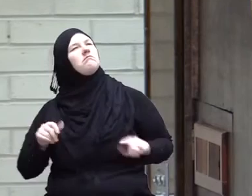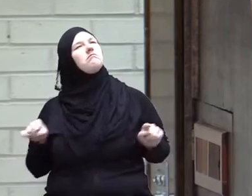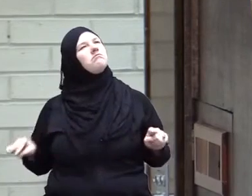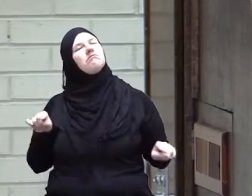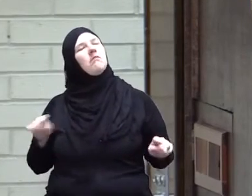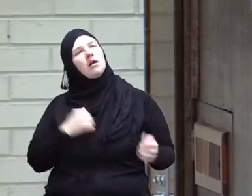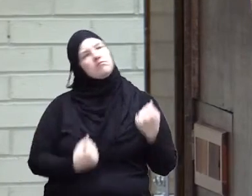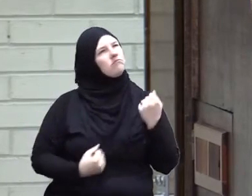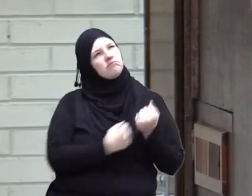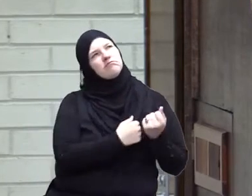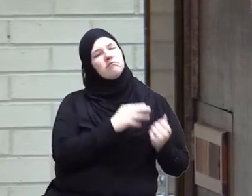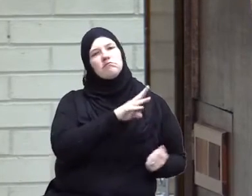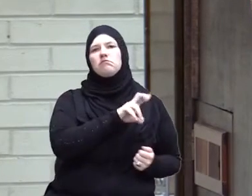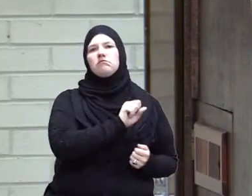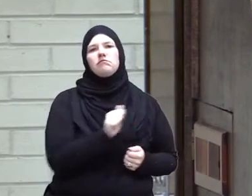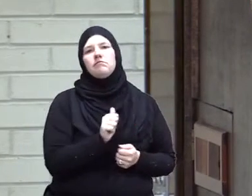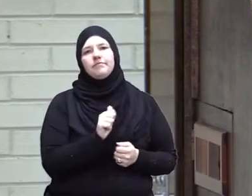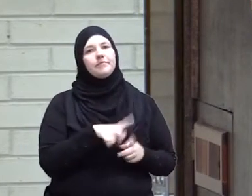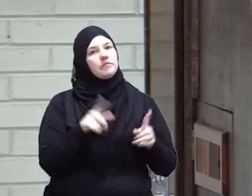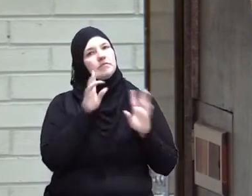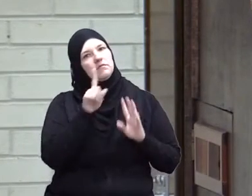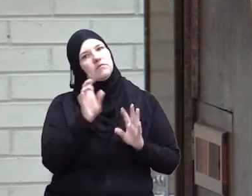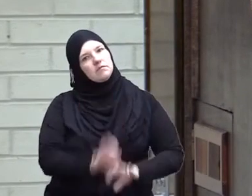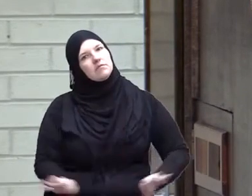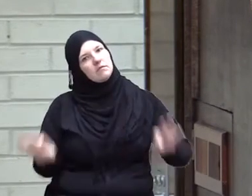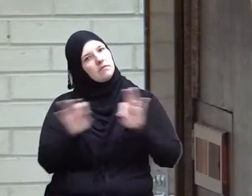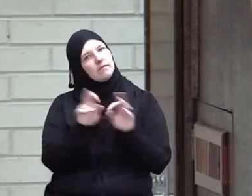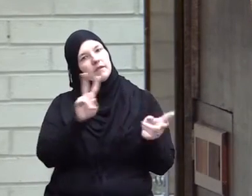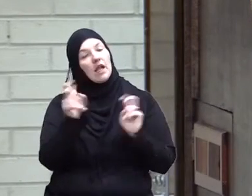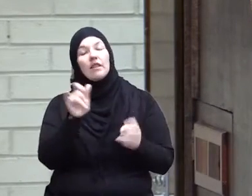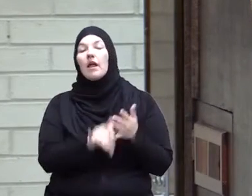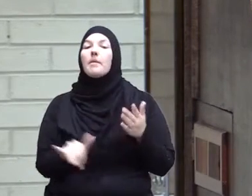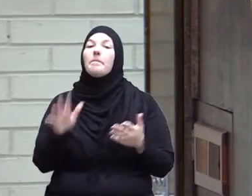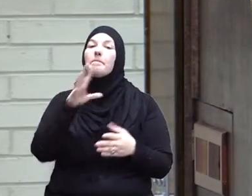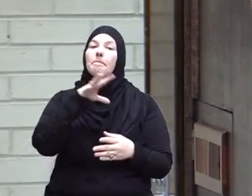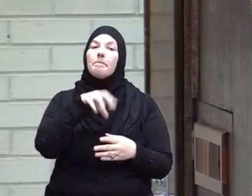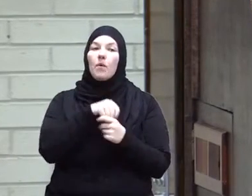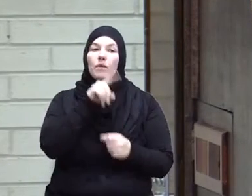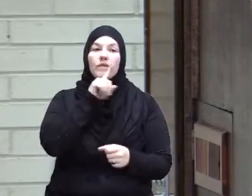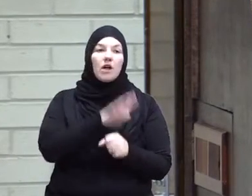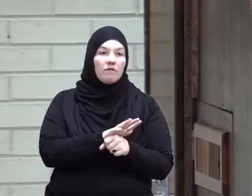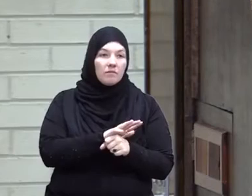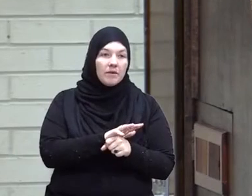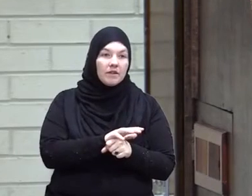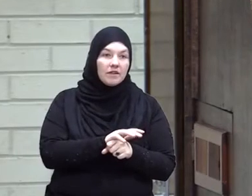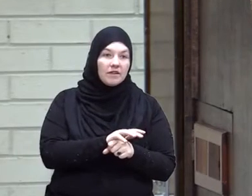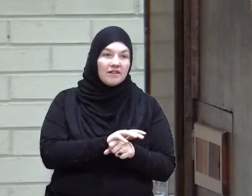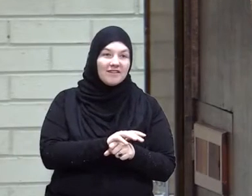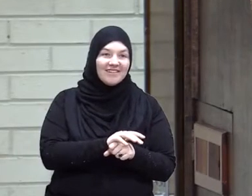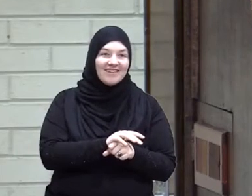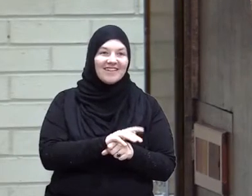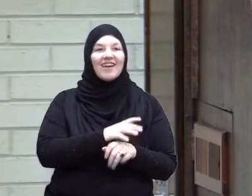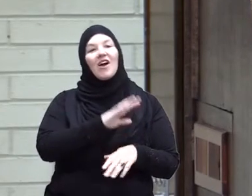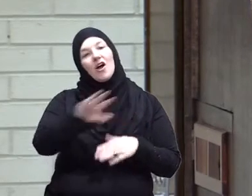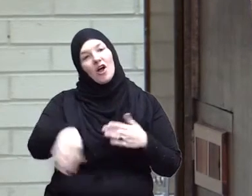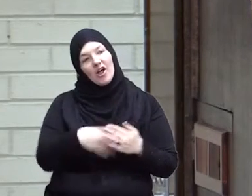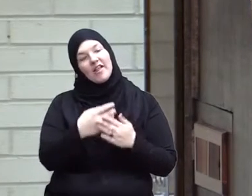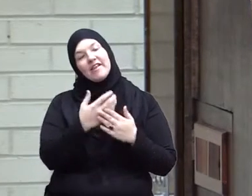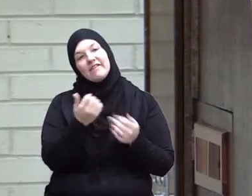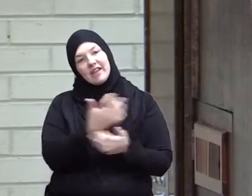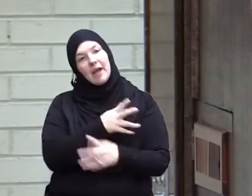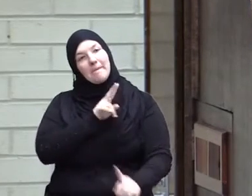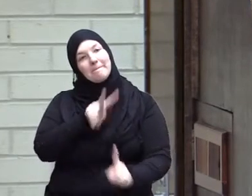very important issue so that part of the covenant and in reality all the elements of the covenant